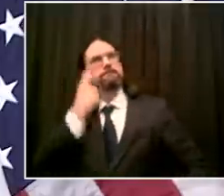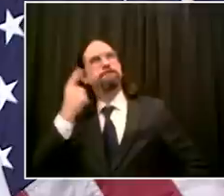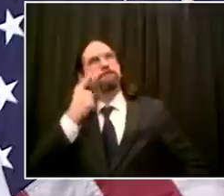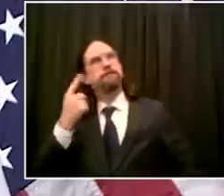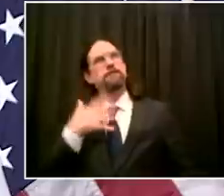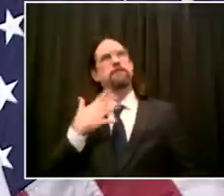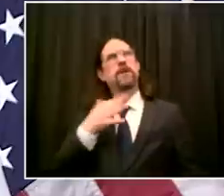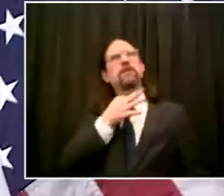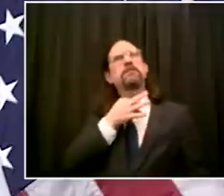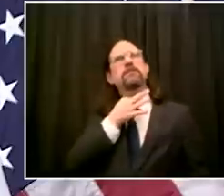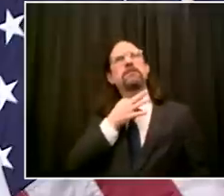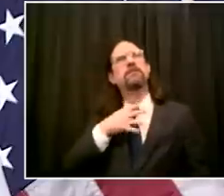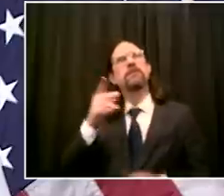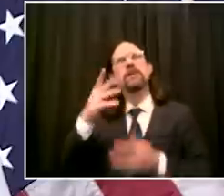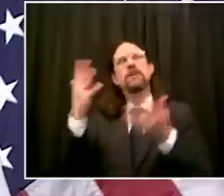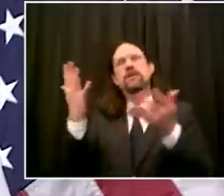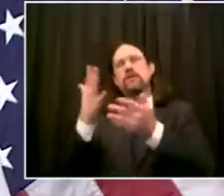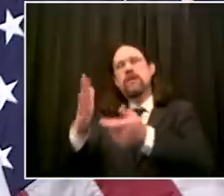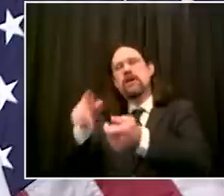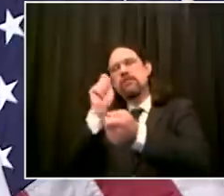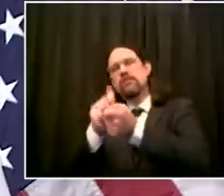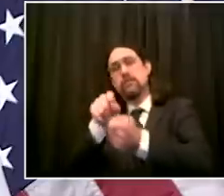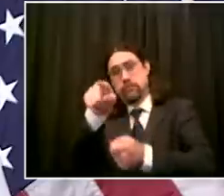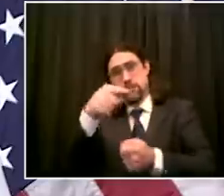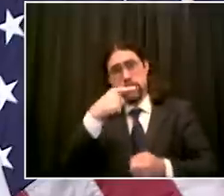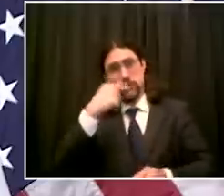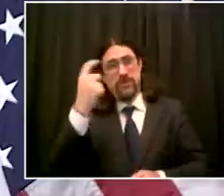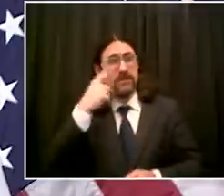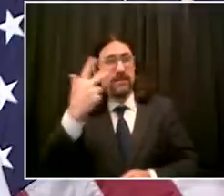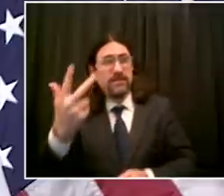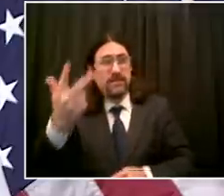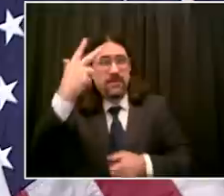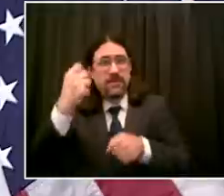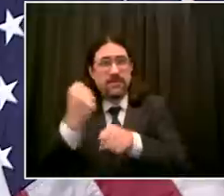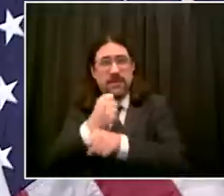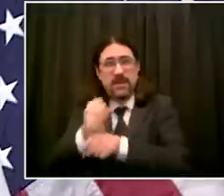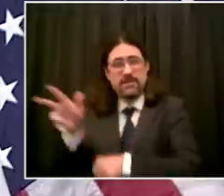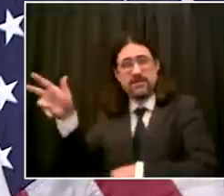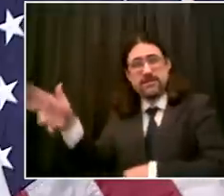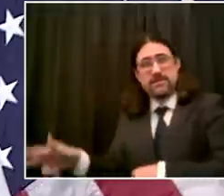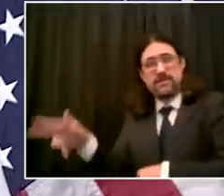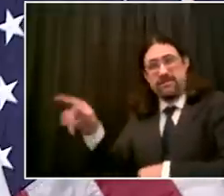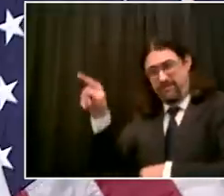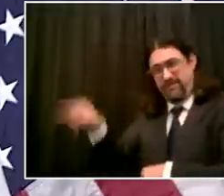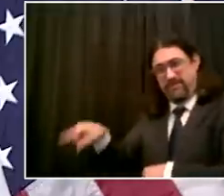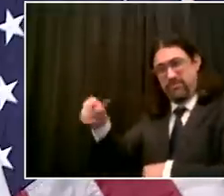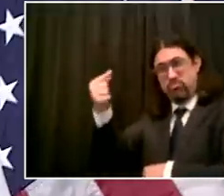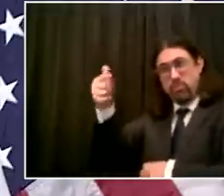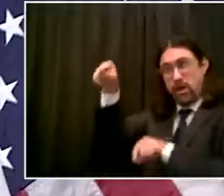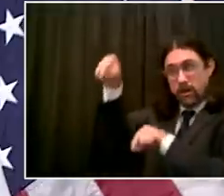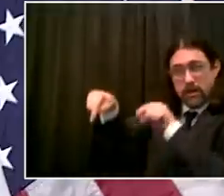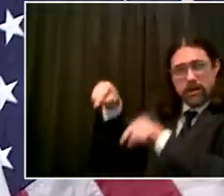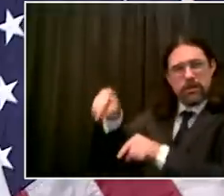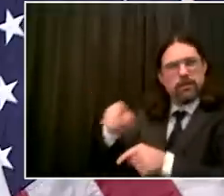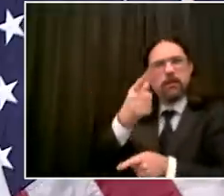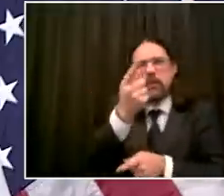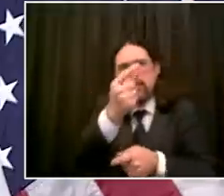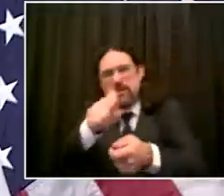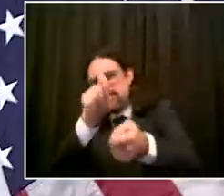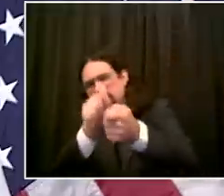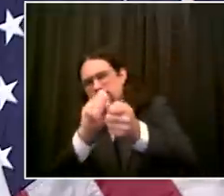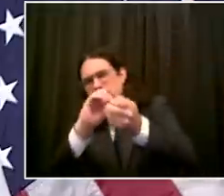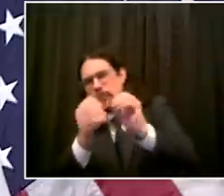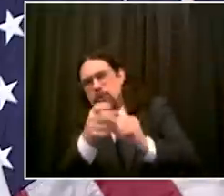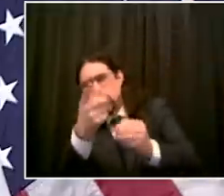return to the workplace and will you perhaps follow google and facebook's lead and tell city employees who can perform their duties from